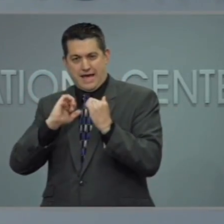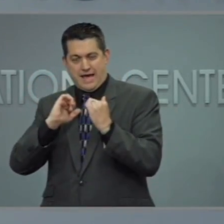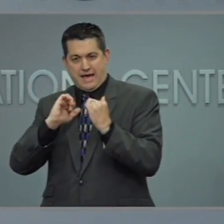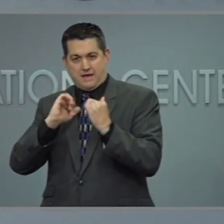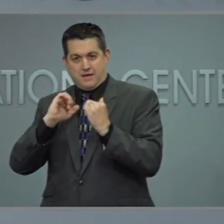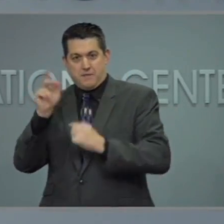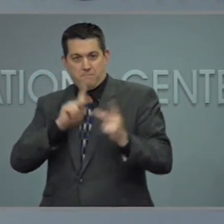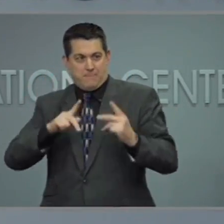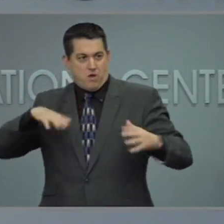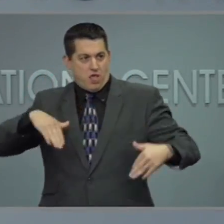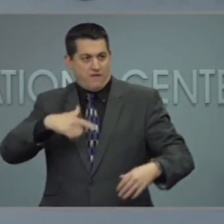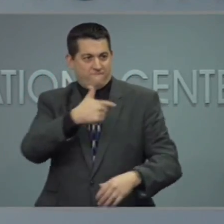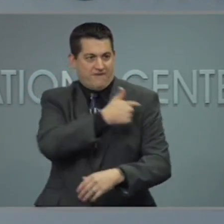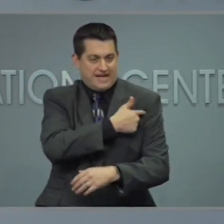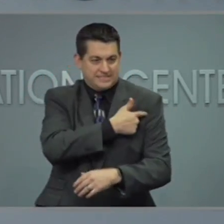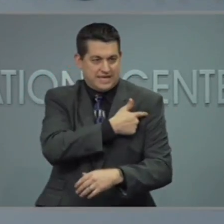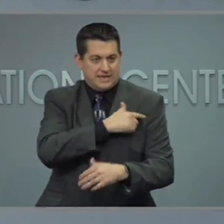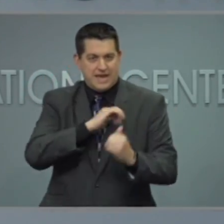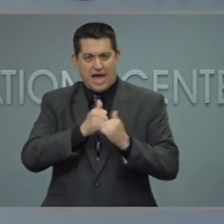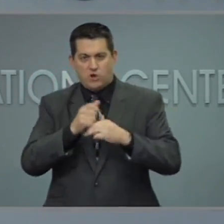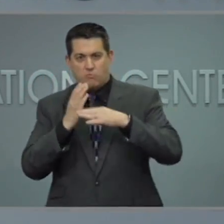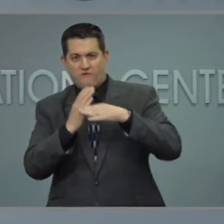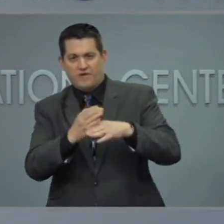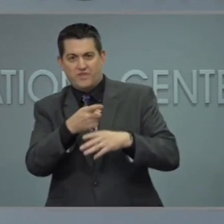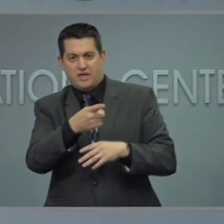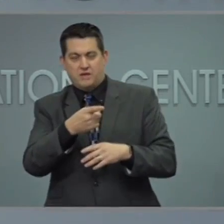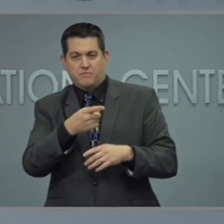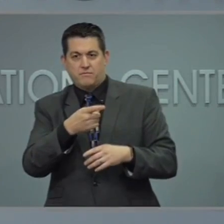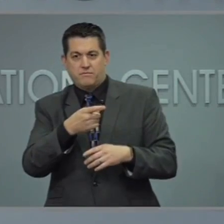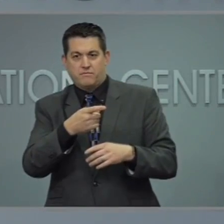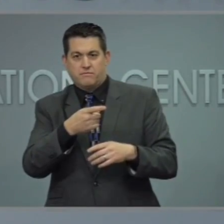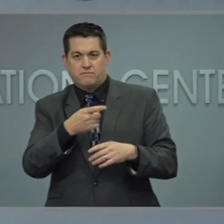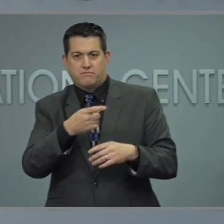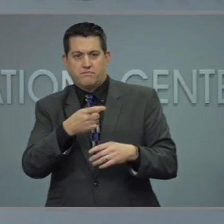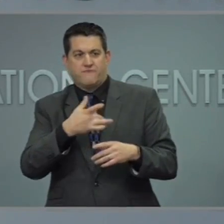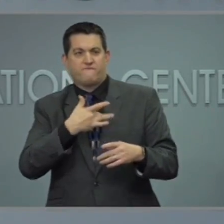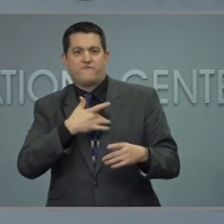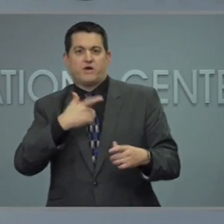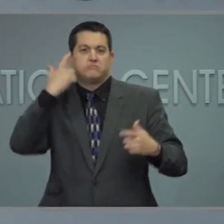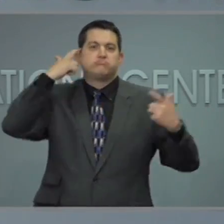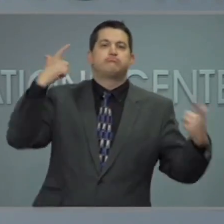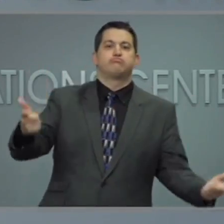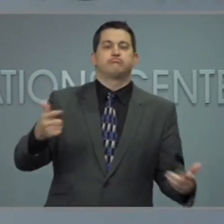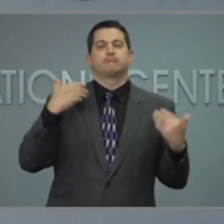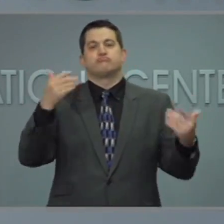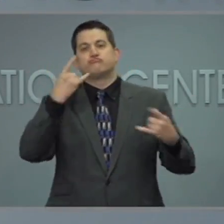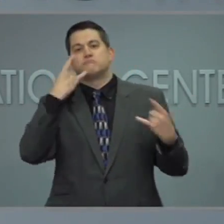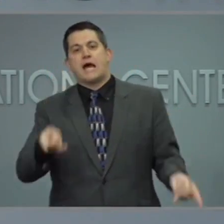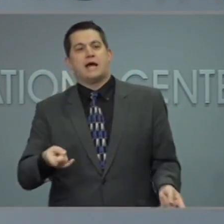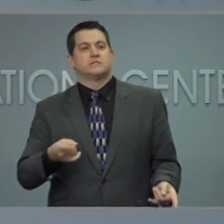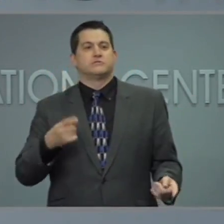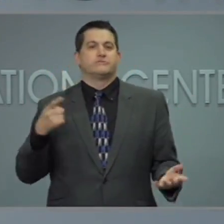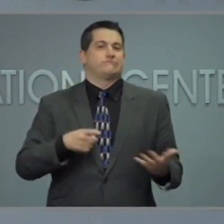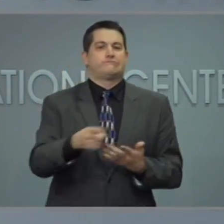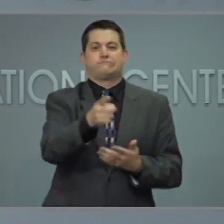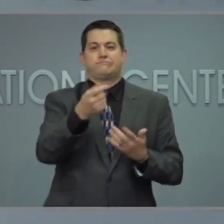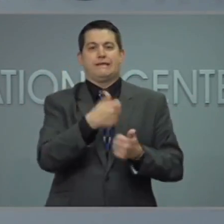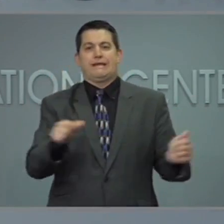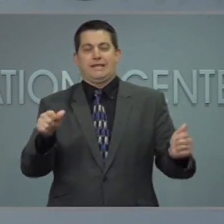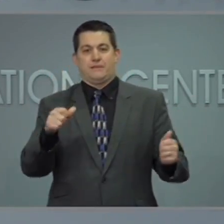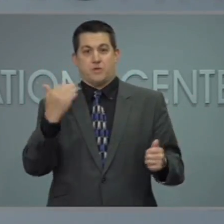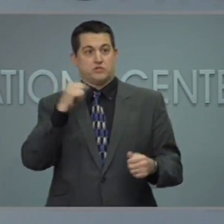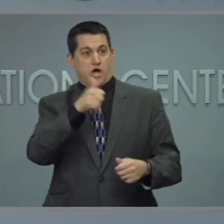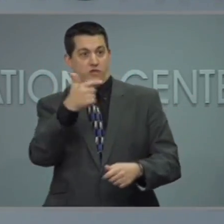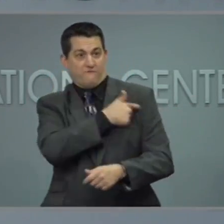people who are not vaccinated from using this as sort of a green light to go ahead and stop wearing masks because everyone else who is